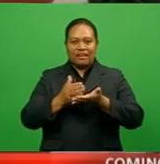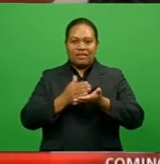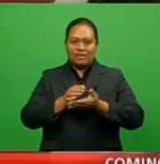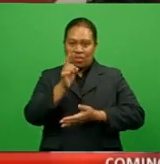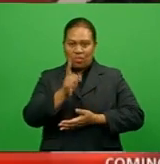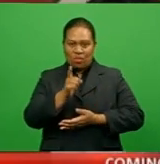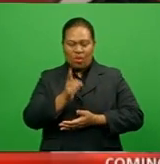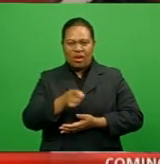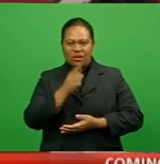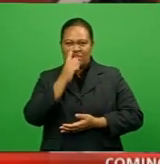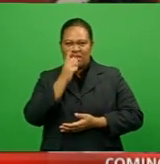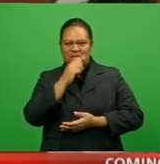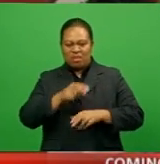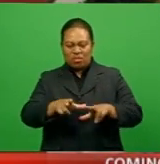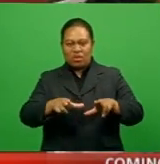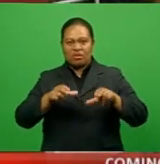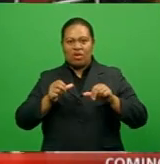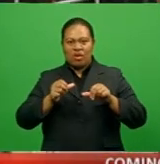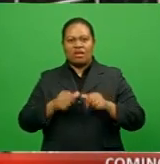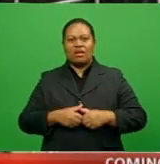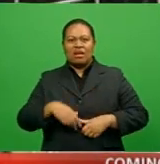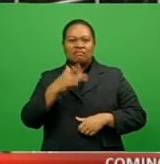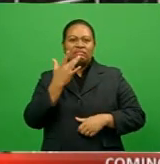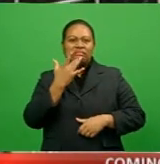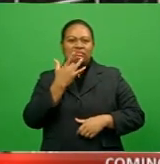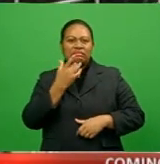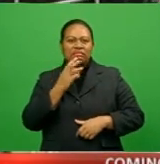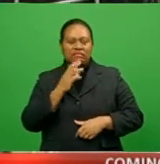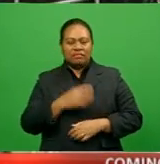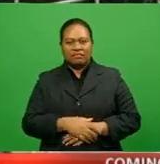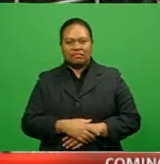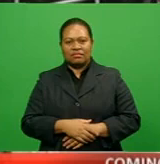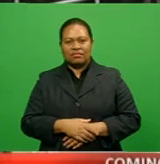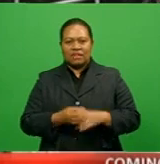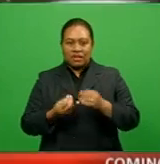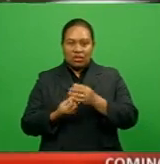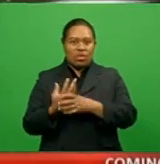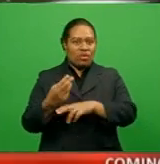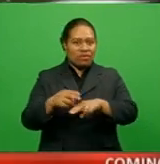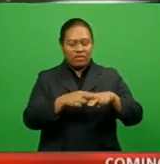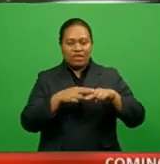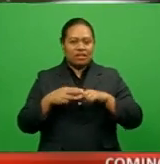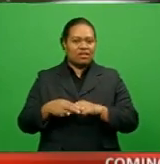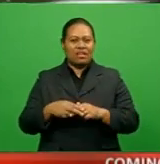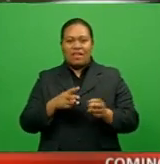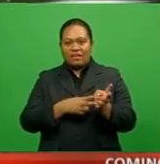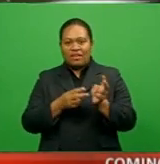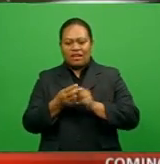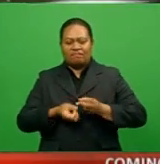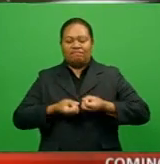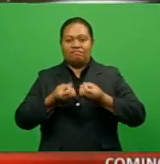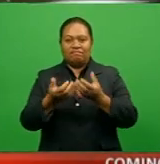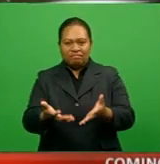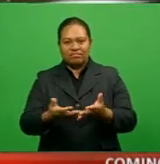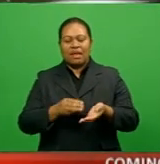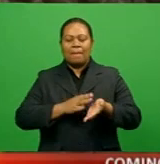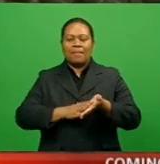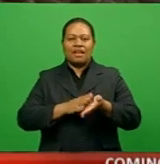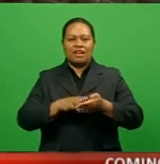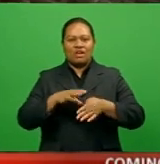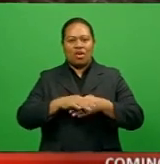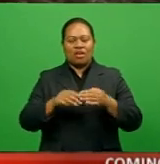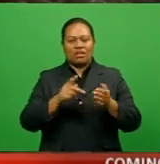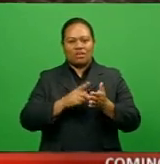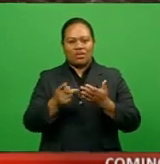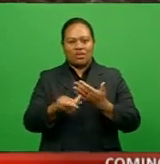warns against COVID-19 withdrawal fraud and in growing Fiji village adventure into million-dollar scheme. Stay